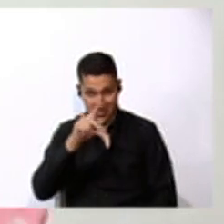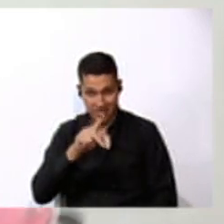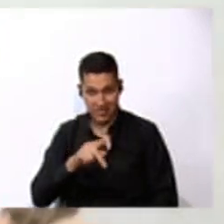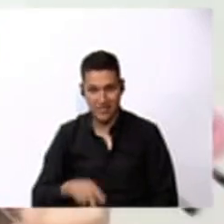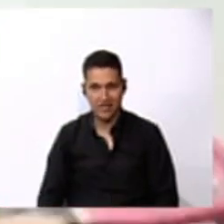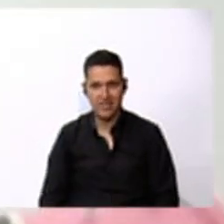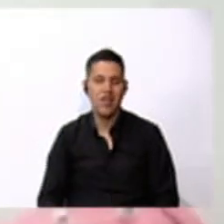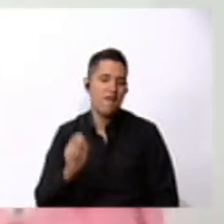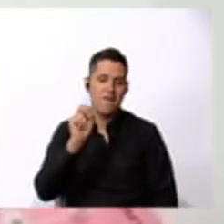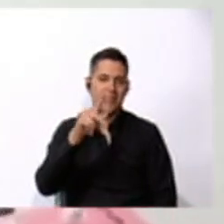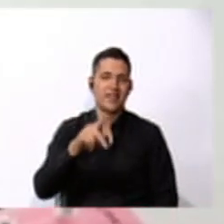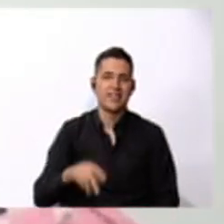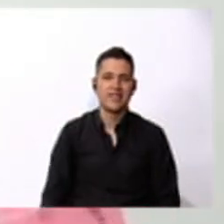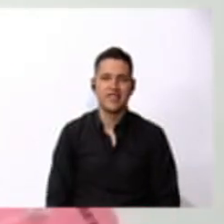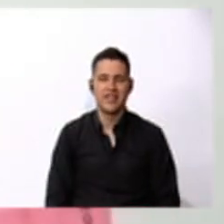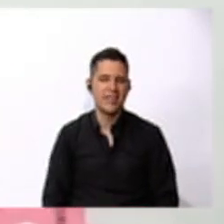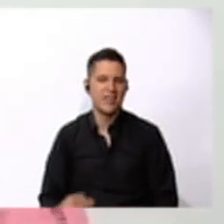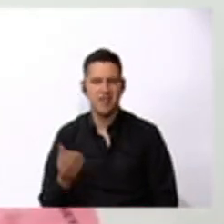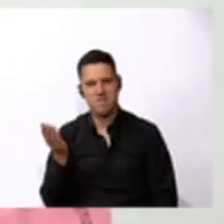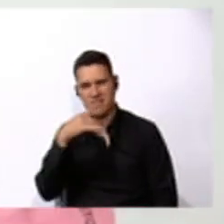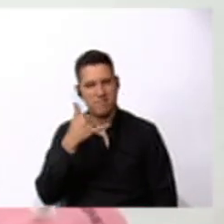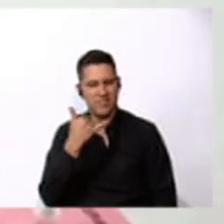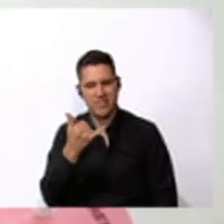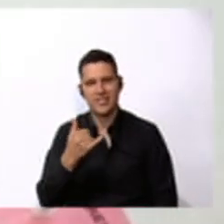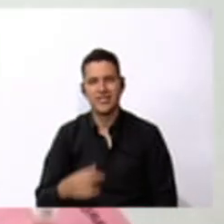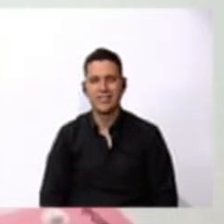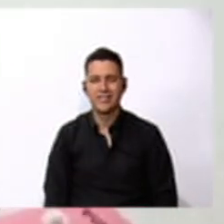Awesome. Let's go ahead and get into it.